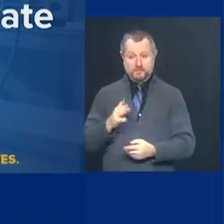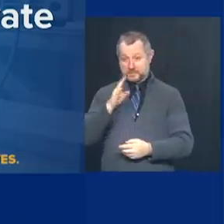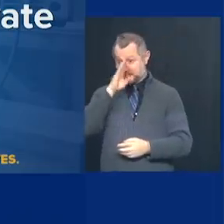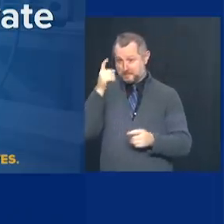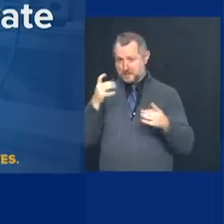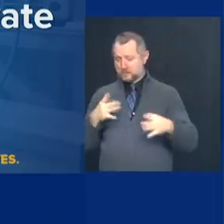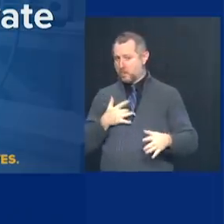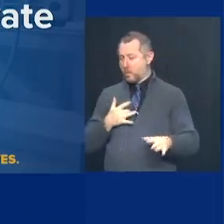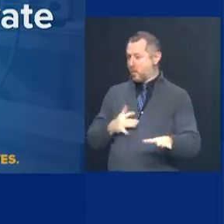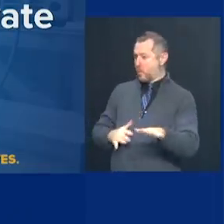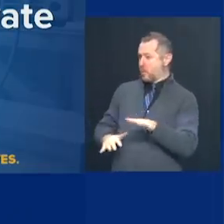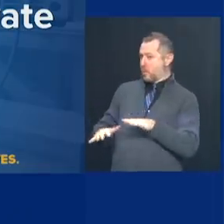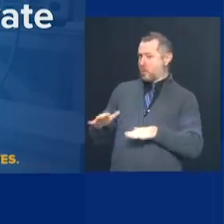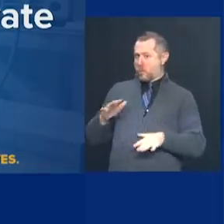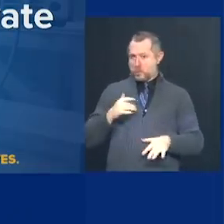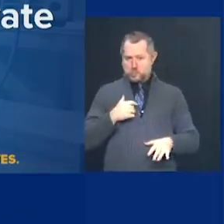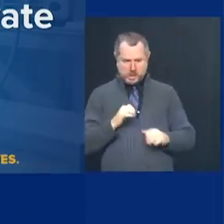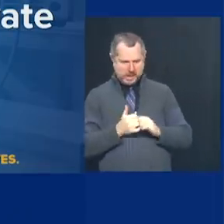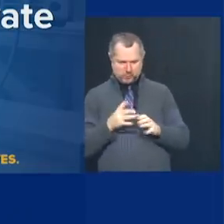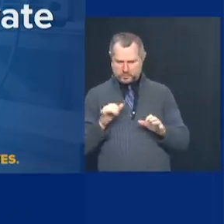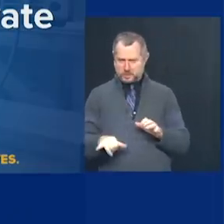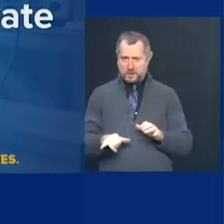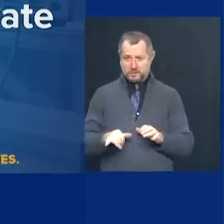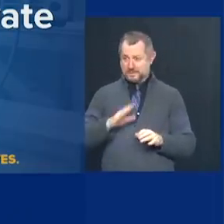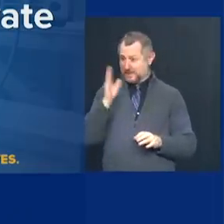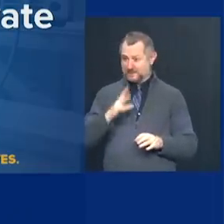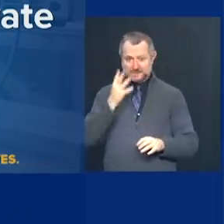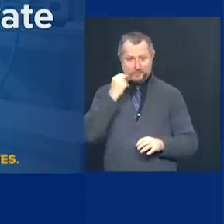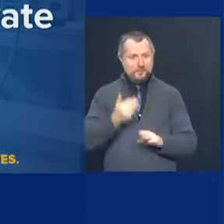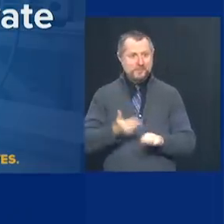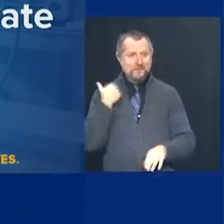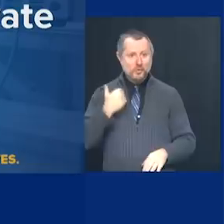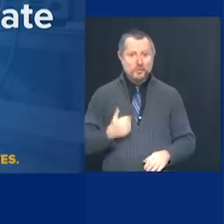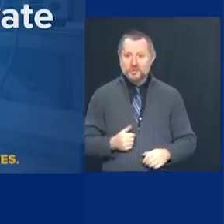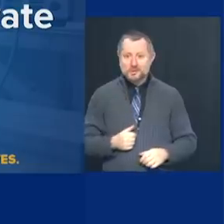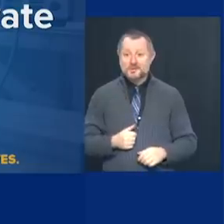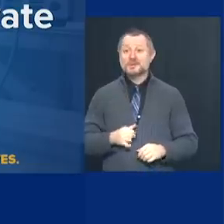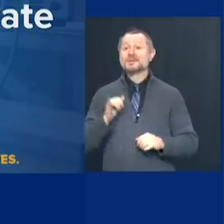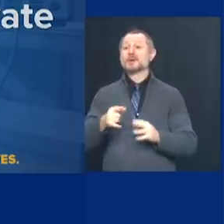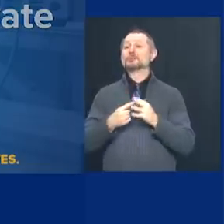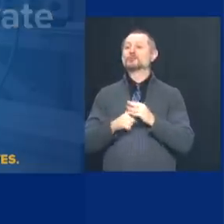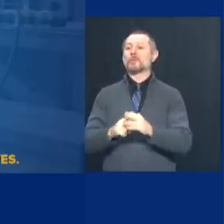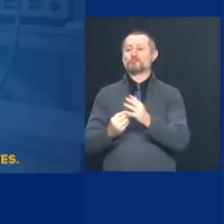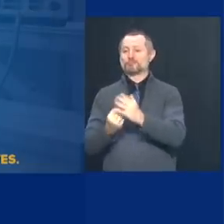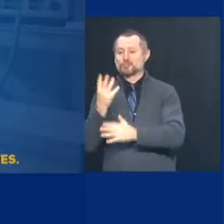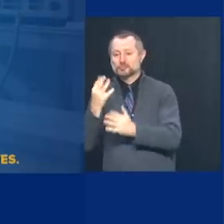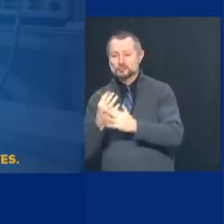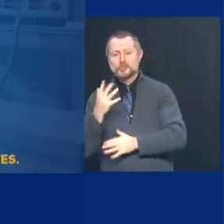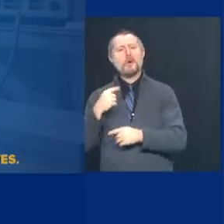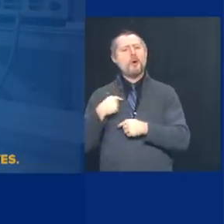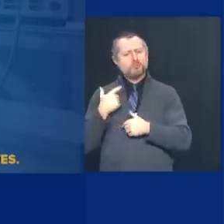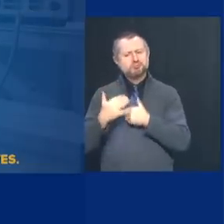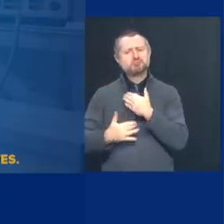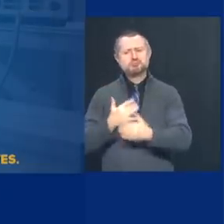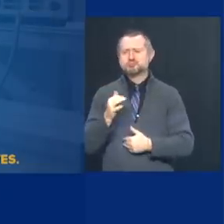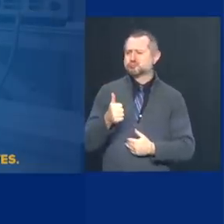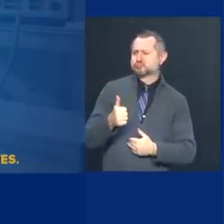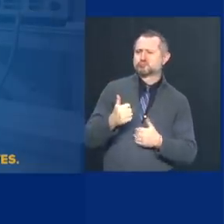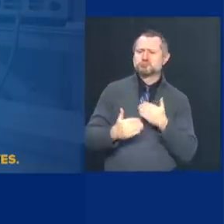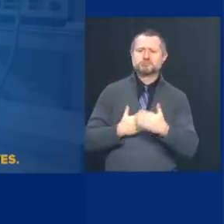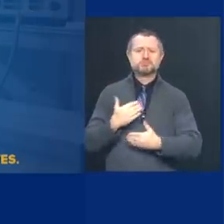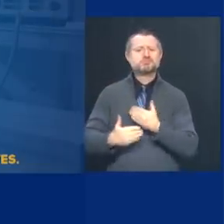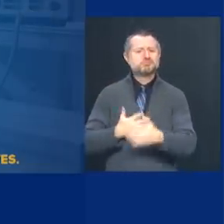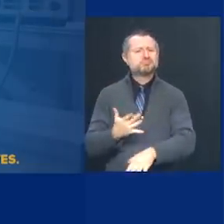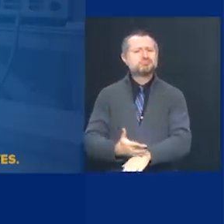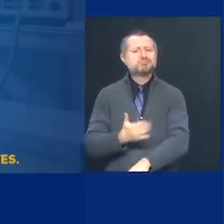but we started in it in the spring. It went fine enough. And, uh, we now have had